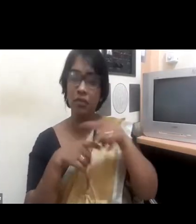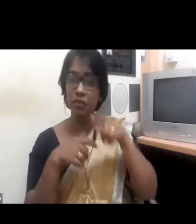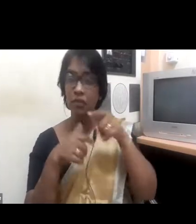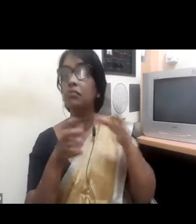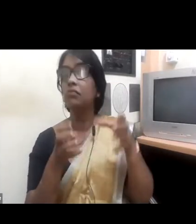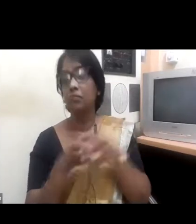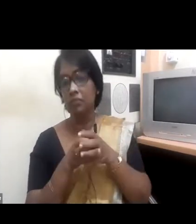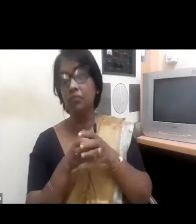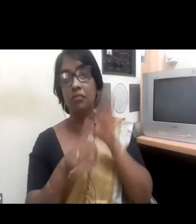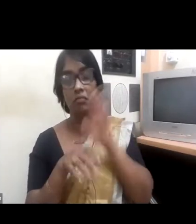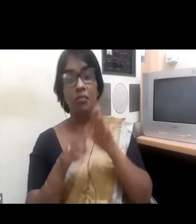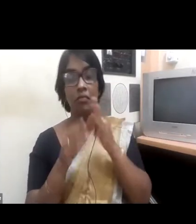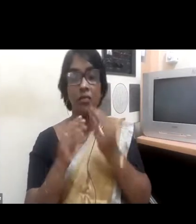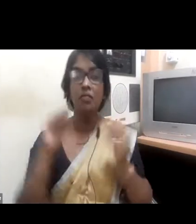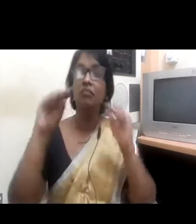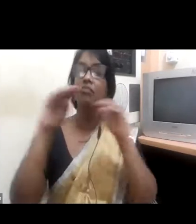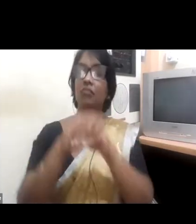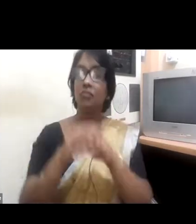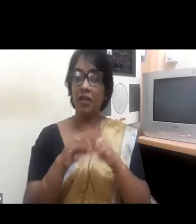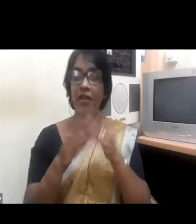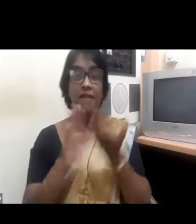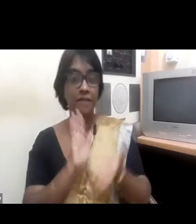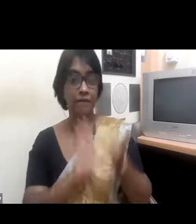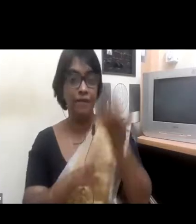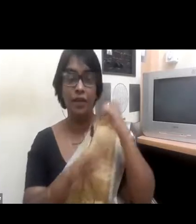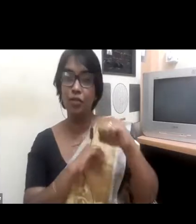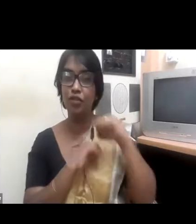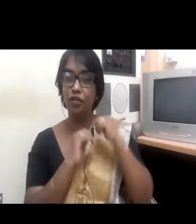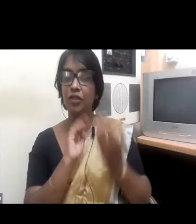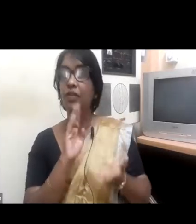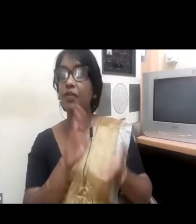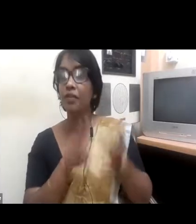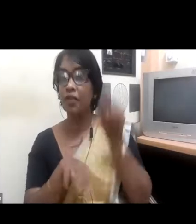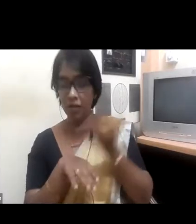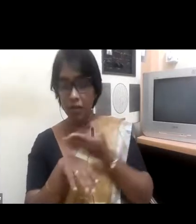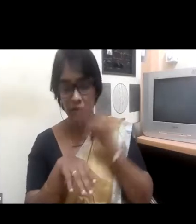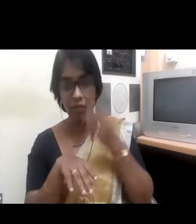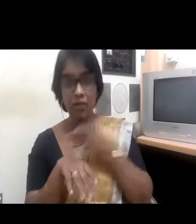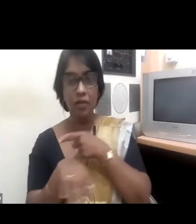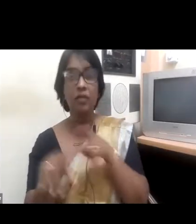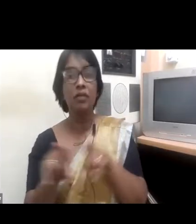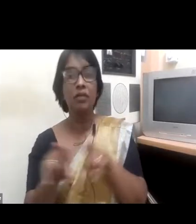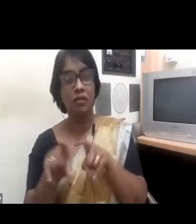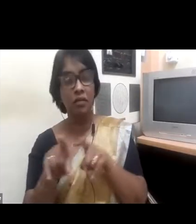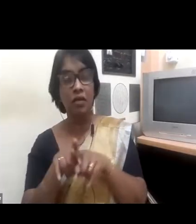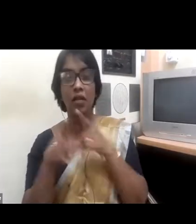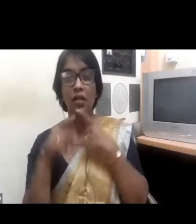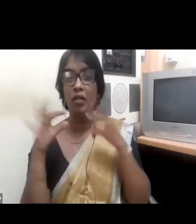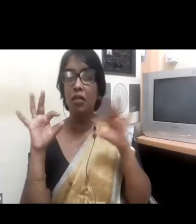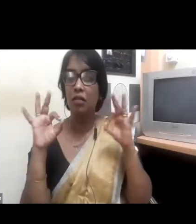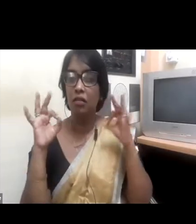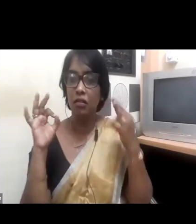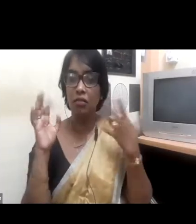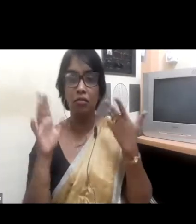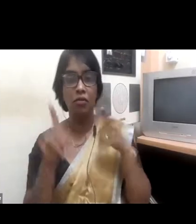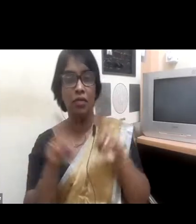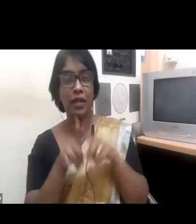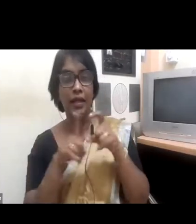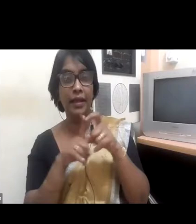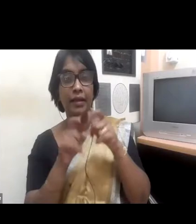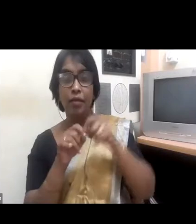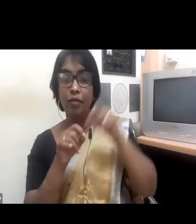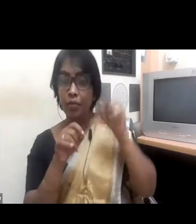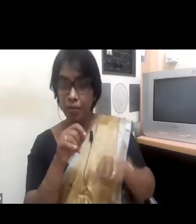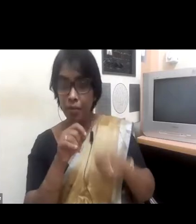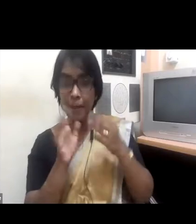other and the weaknesses would be board members or the board could overcome the weaknesses of